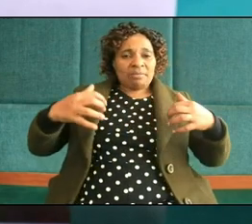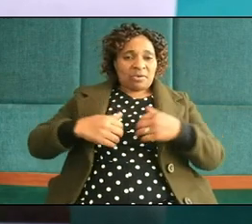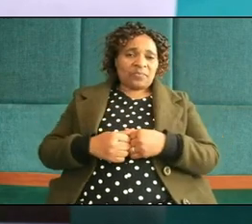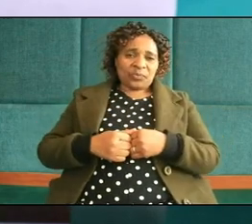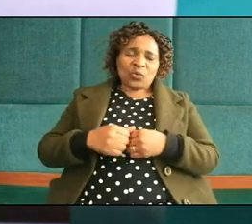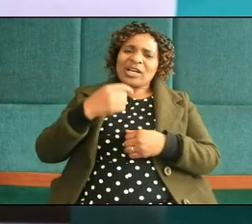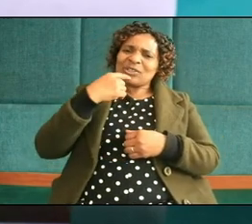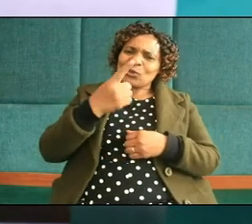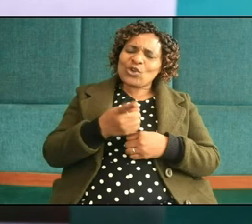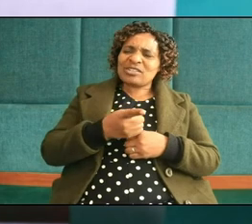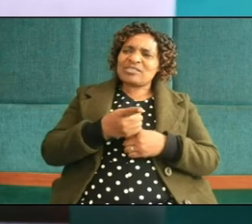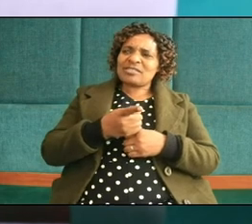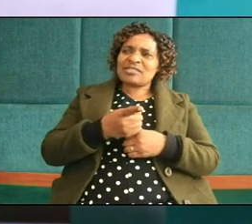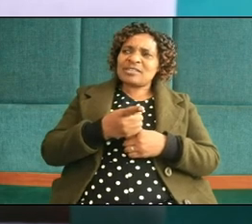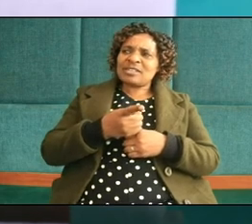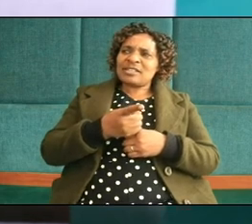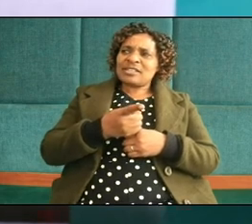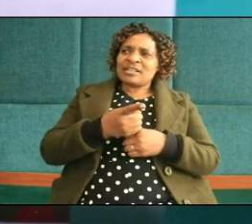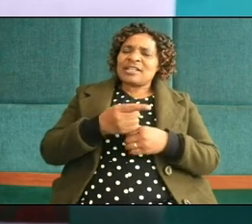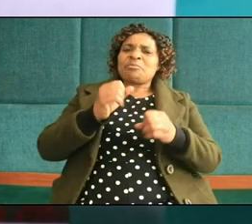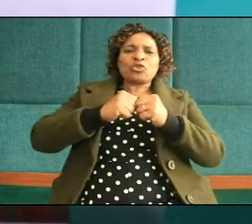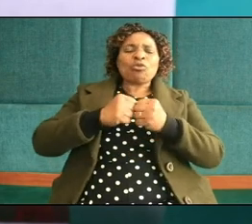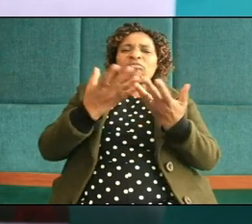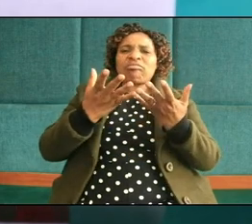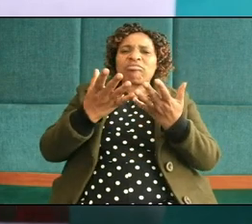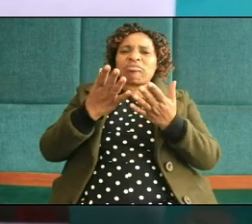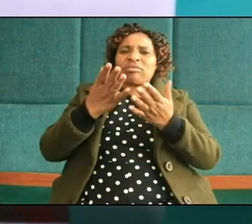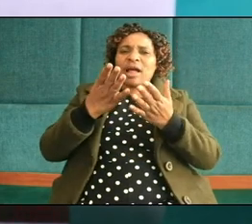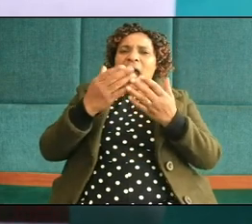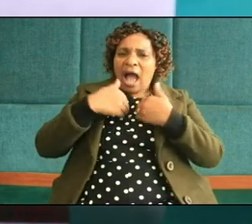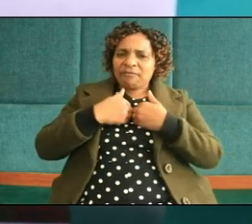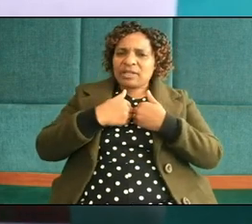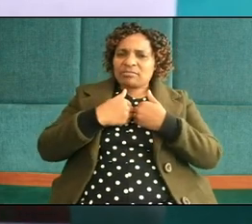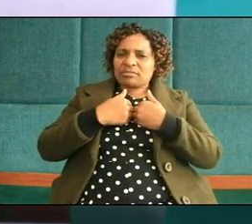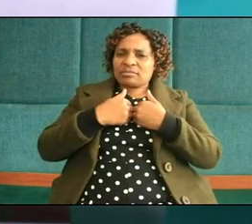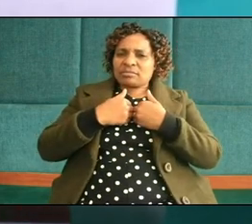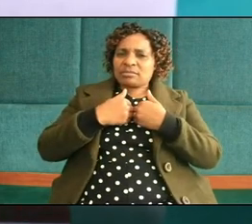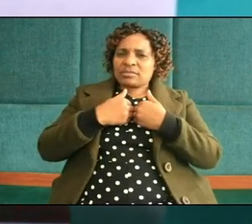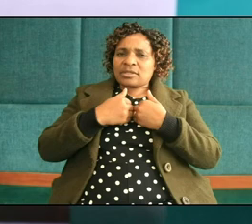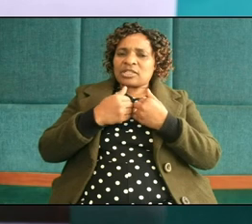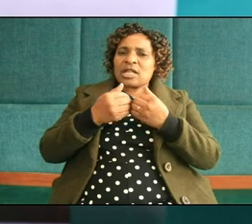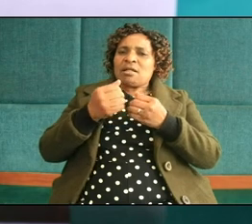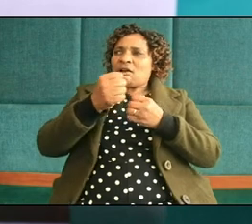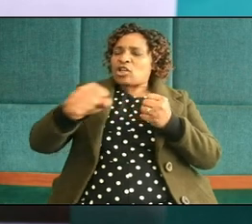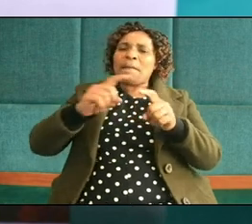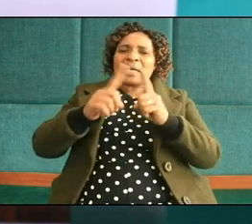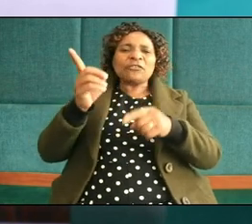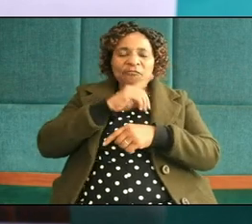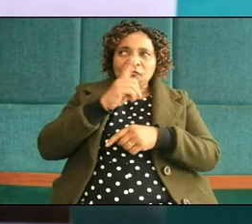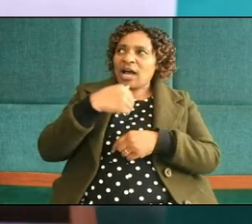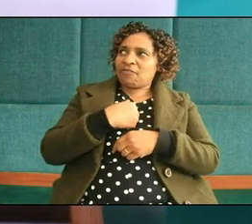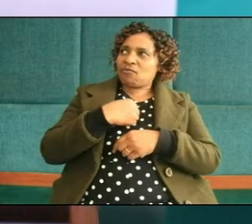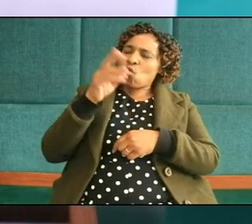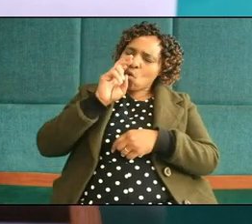they are close relative of domestic dogs but they are very aggressive look